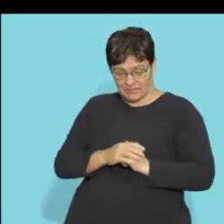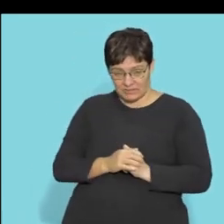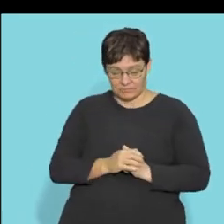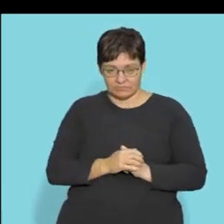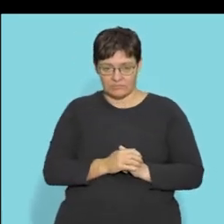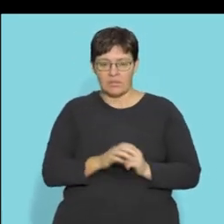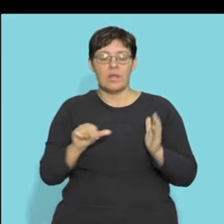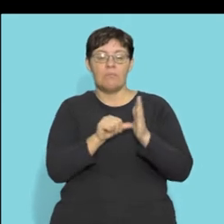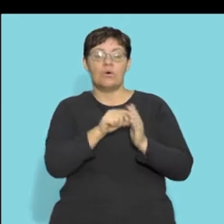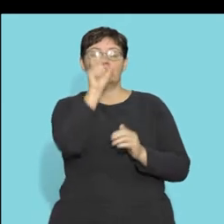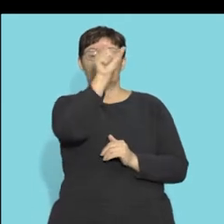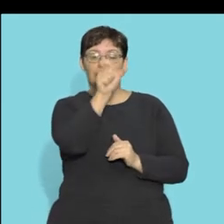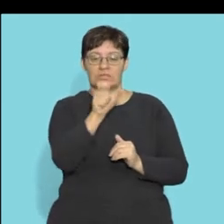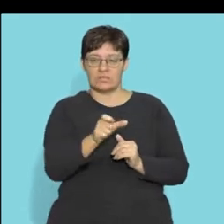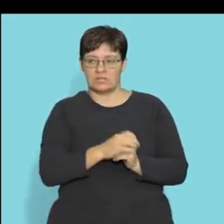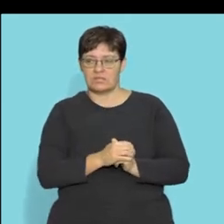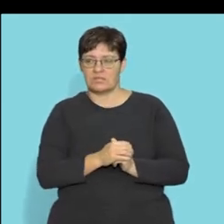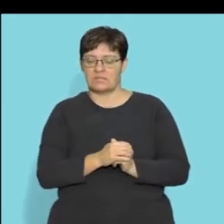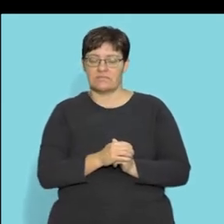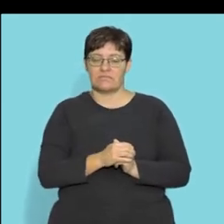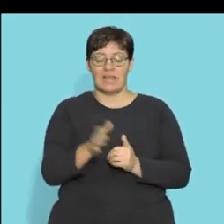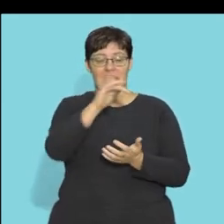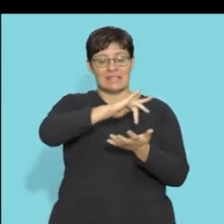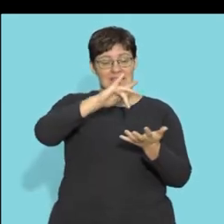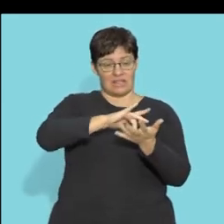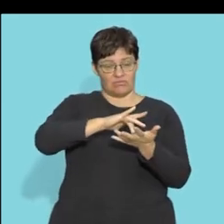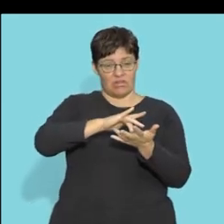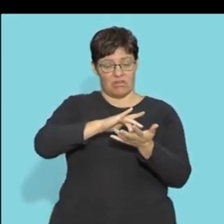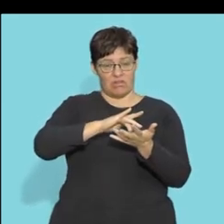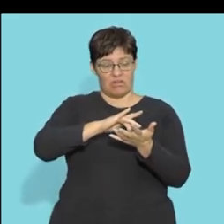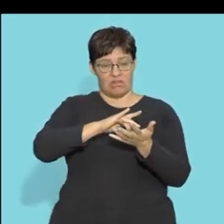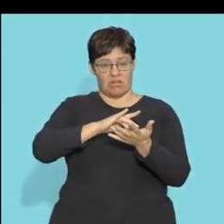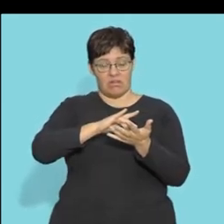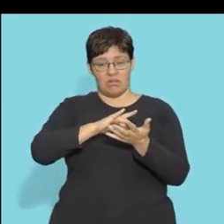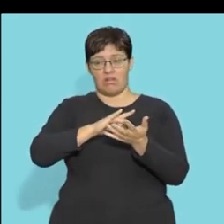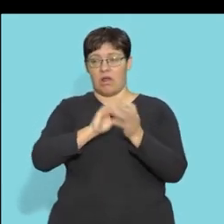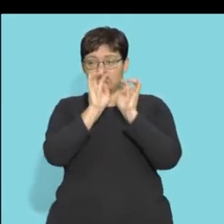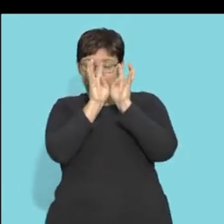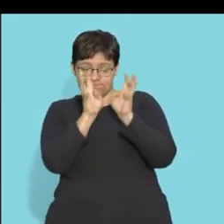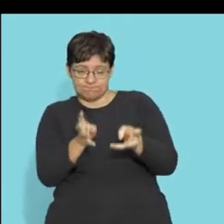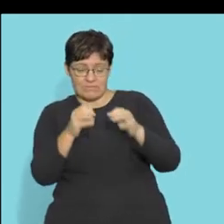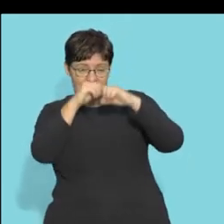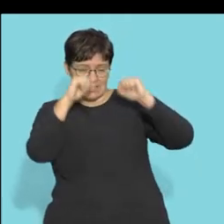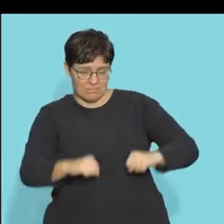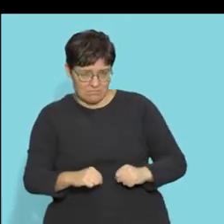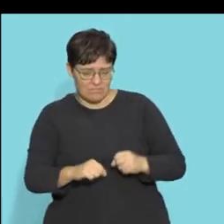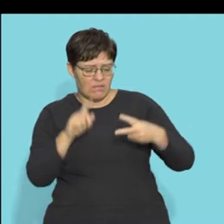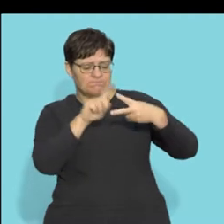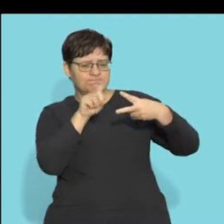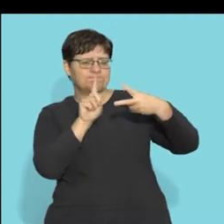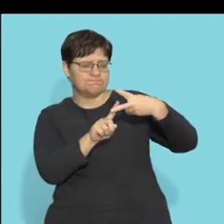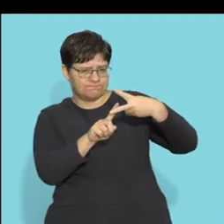Now our key words here is central nervous system. And that consists of the brain and the